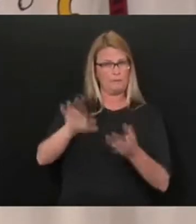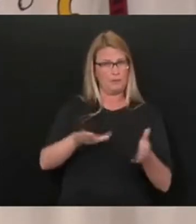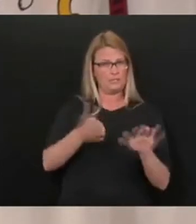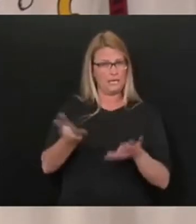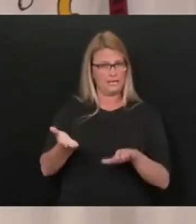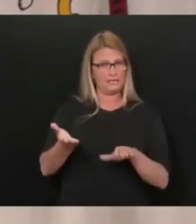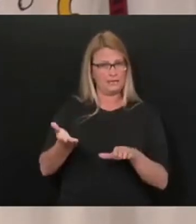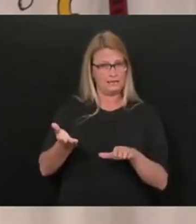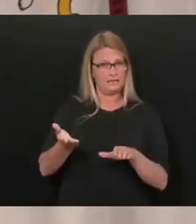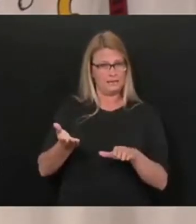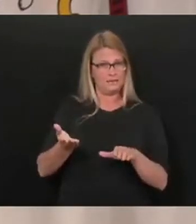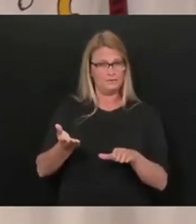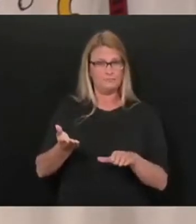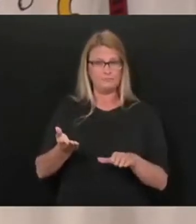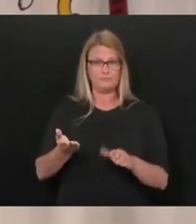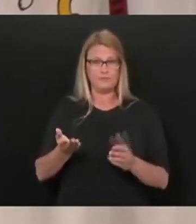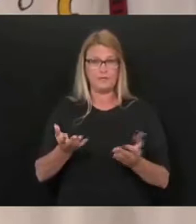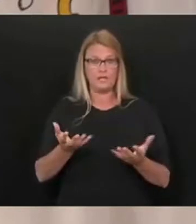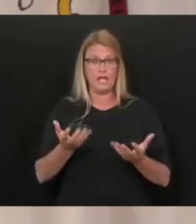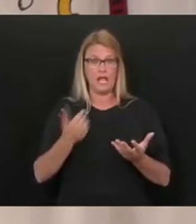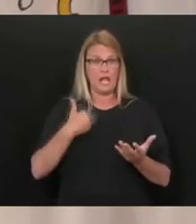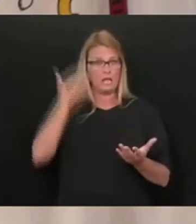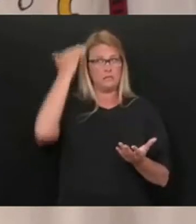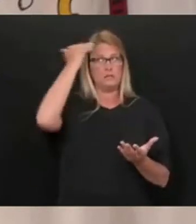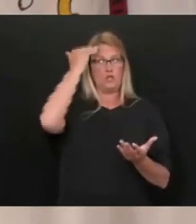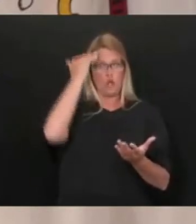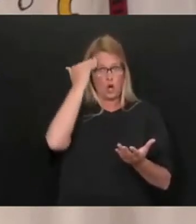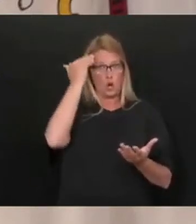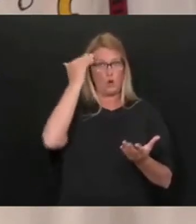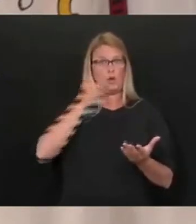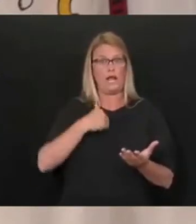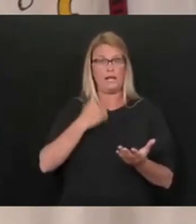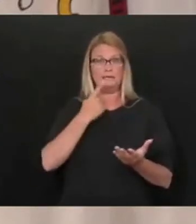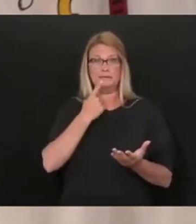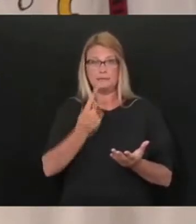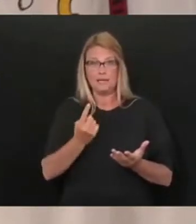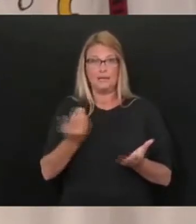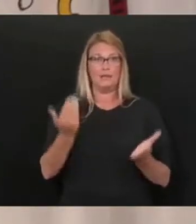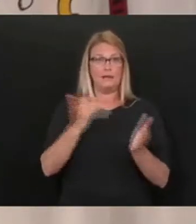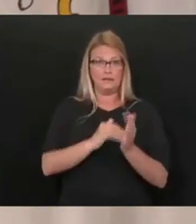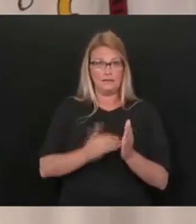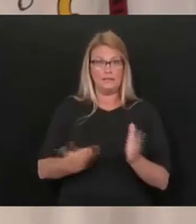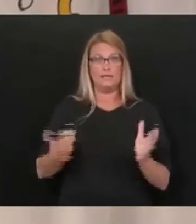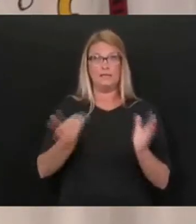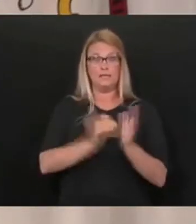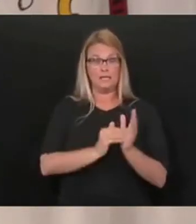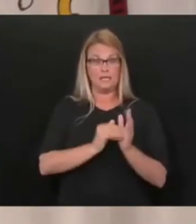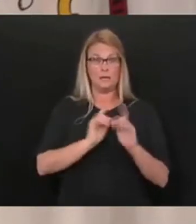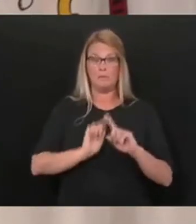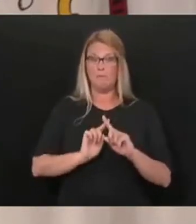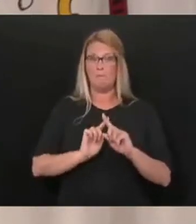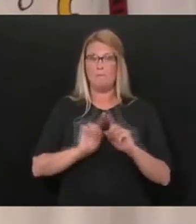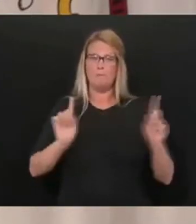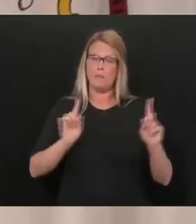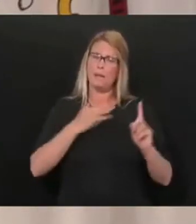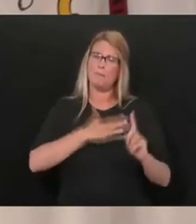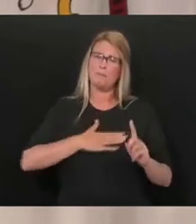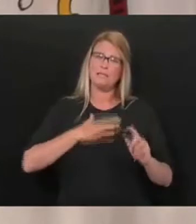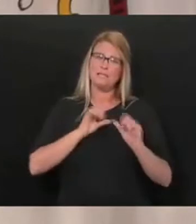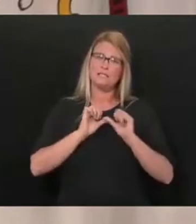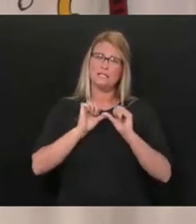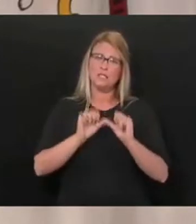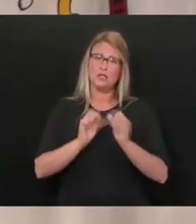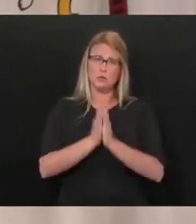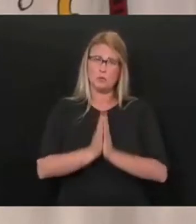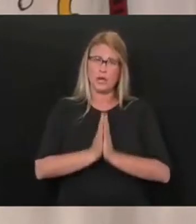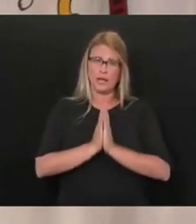You know, I don't want to sound like a broken record. I don't want to ever do that. But, you know, please keep this gentleman